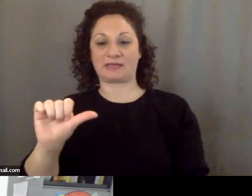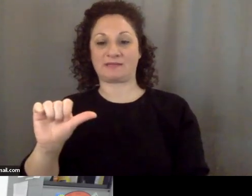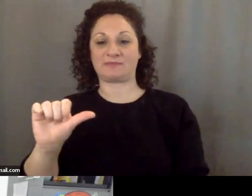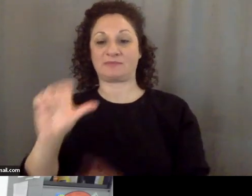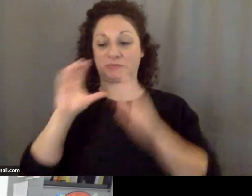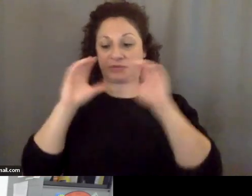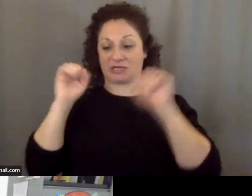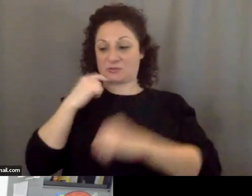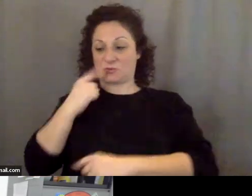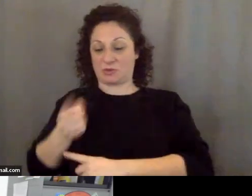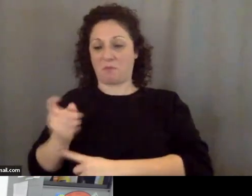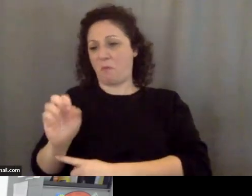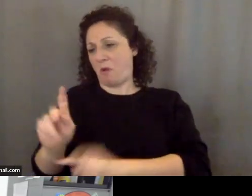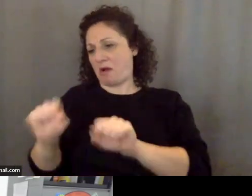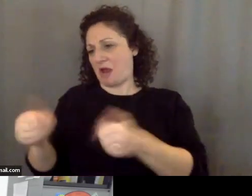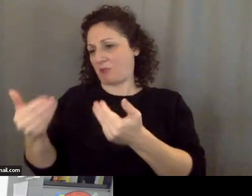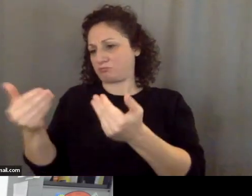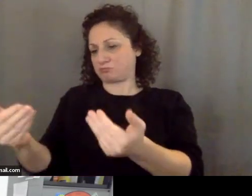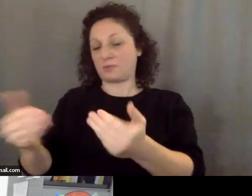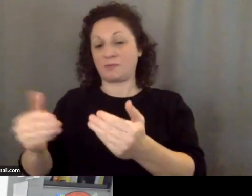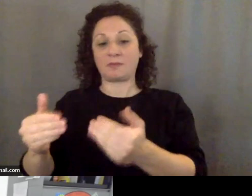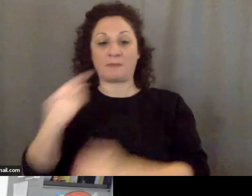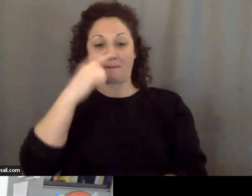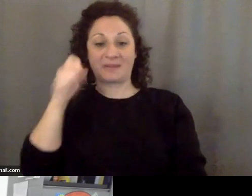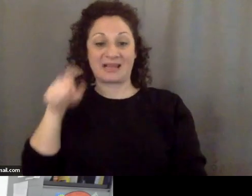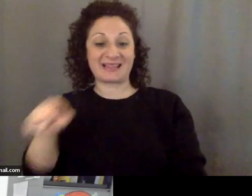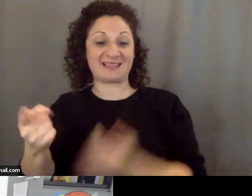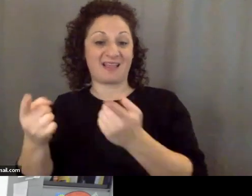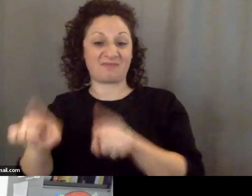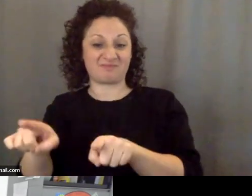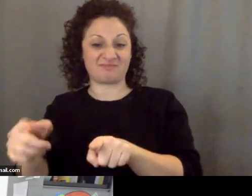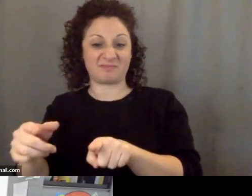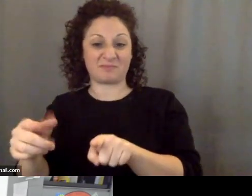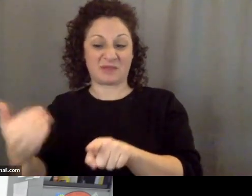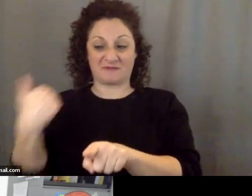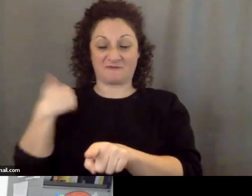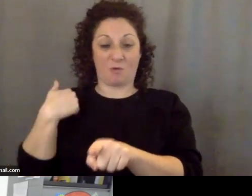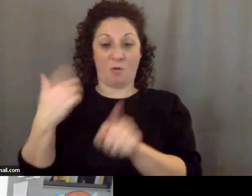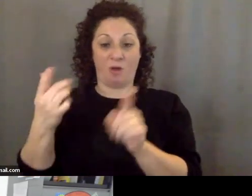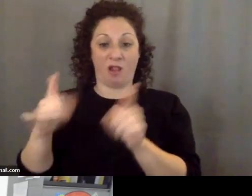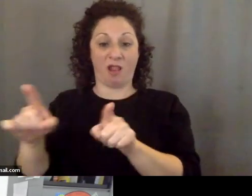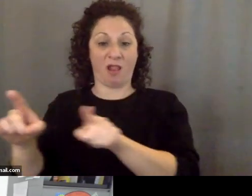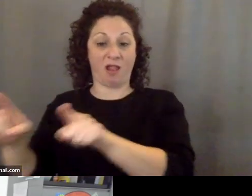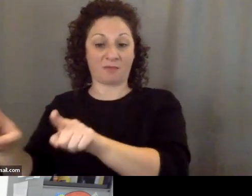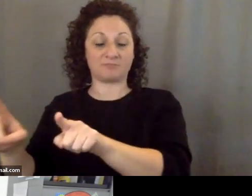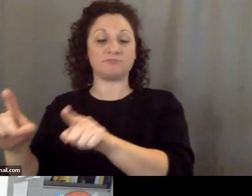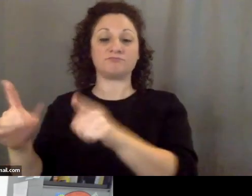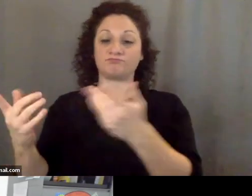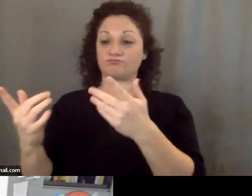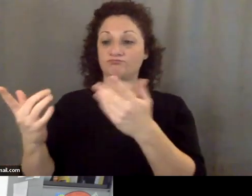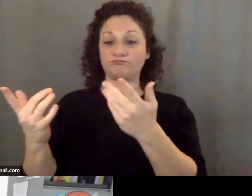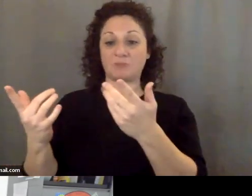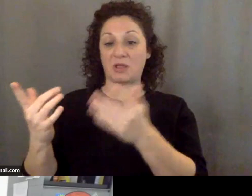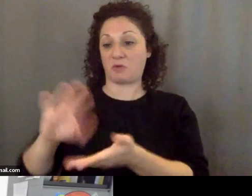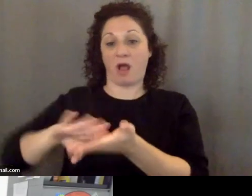since they had done this before and gotten away with it, they did it again,